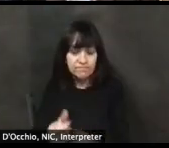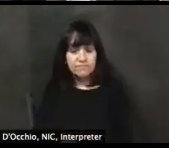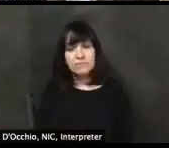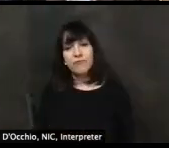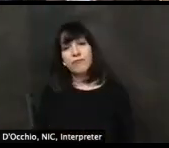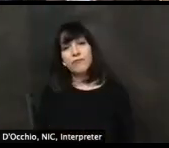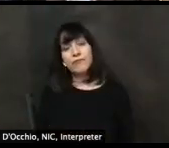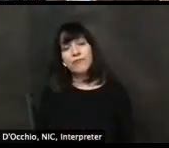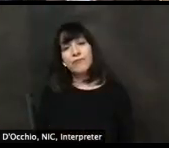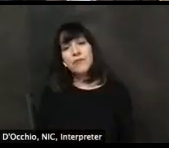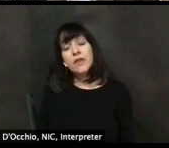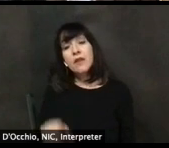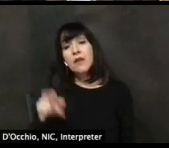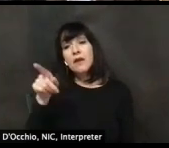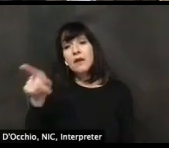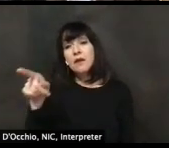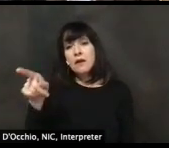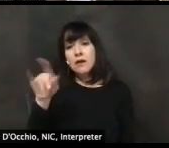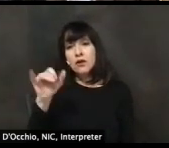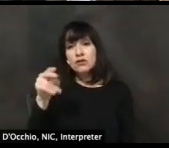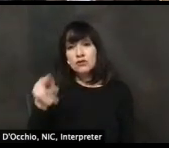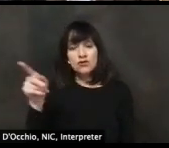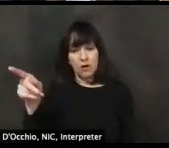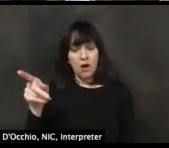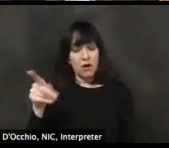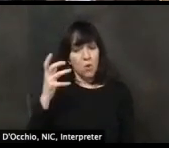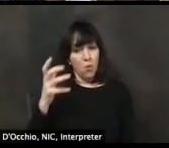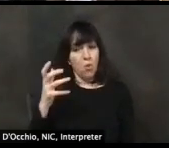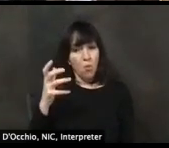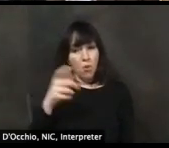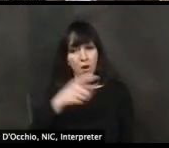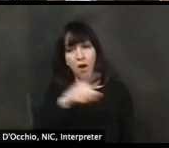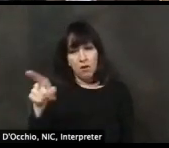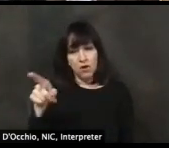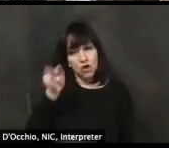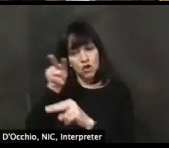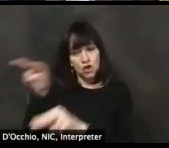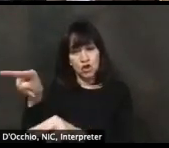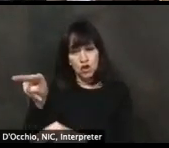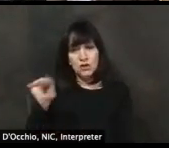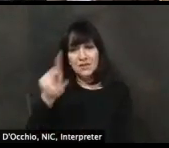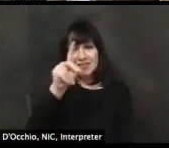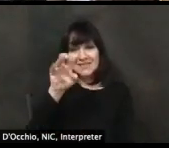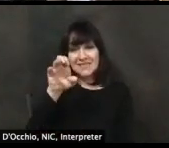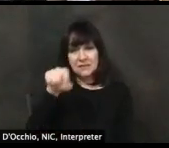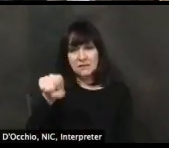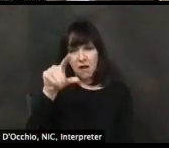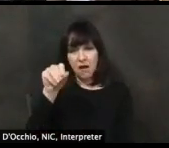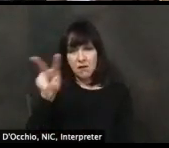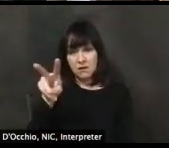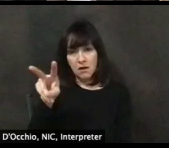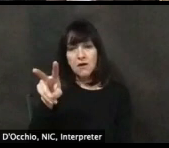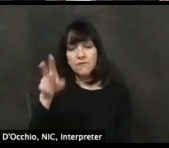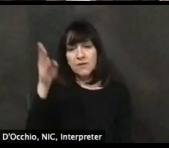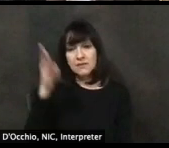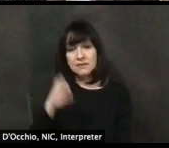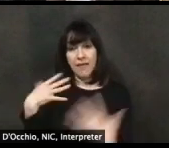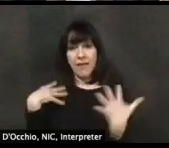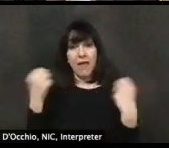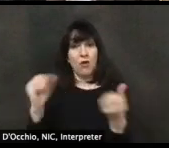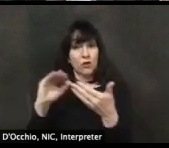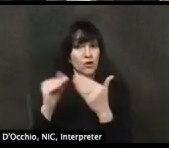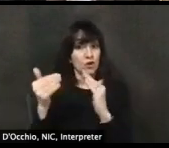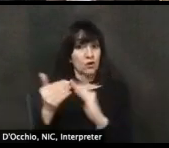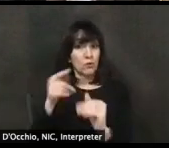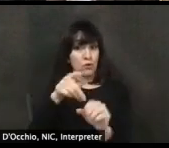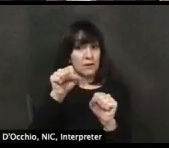quick PSA for folks to look at the latest data. You can visit de.gov slash healthy community. You can also